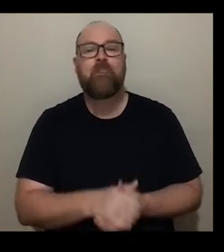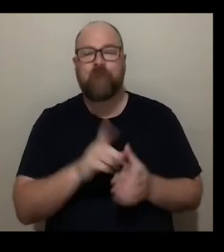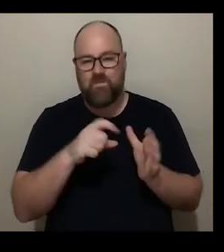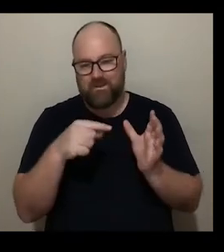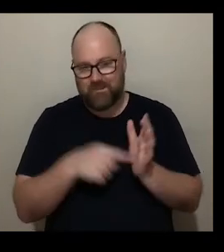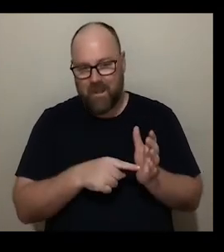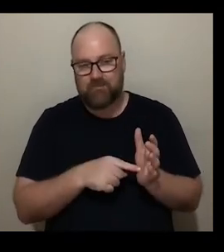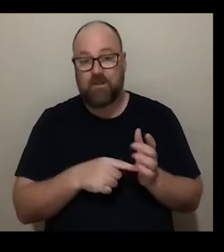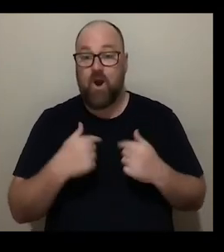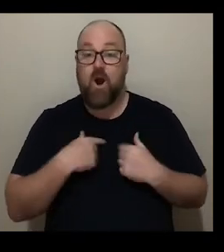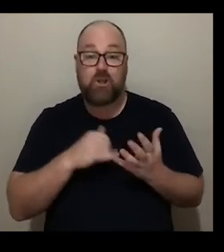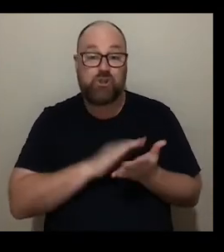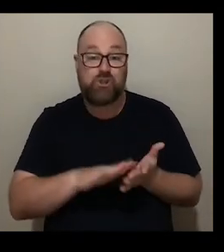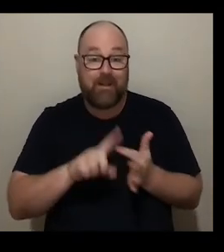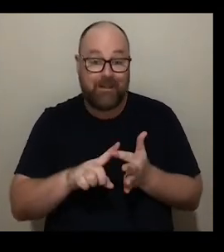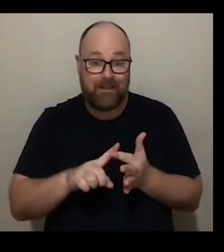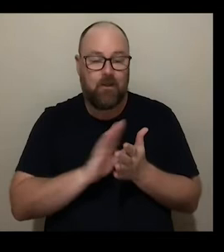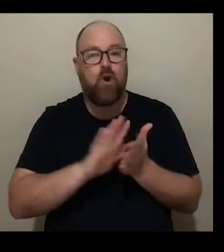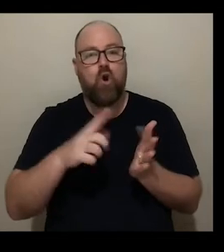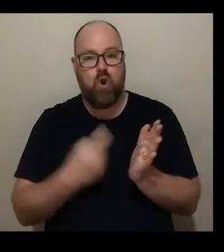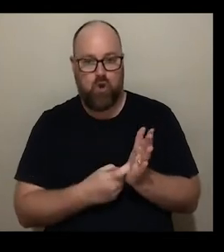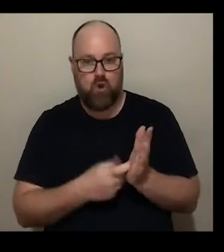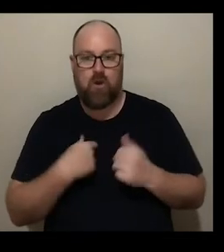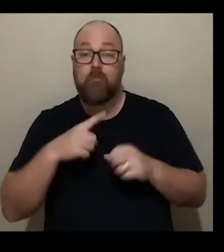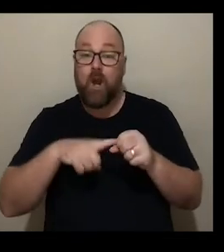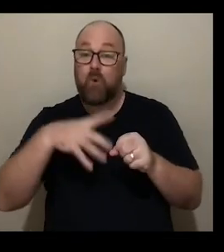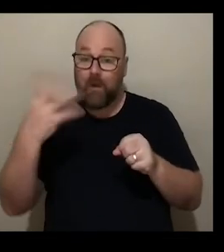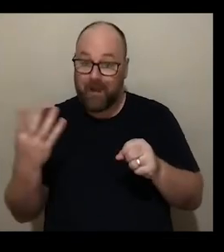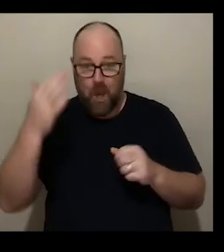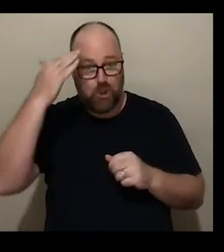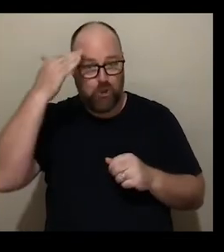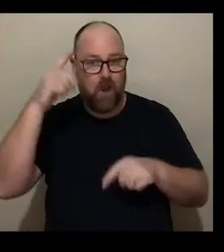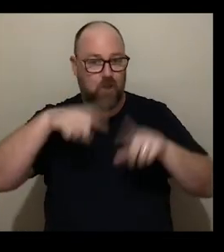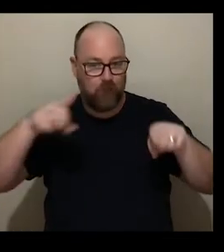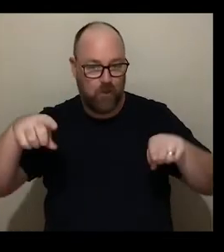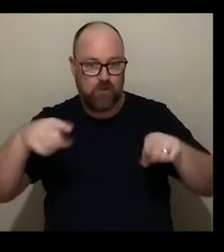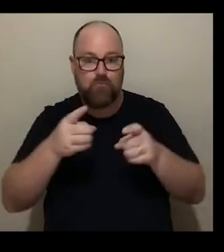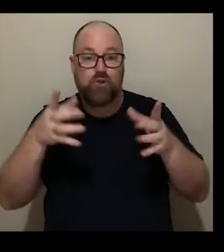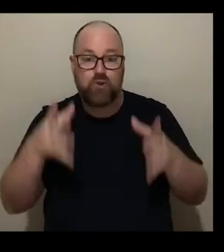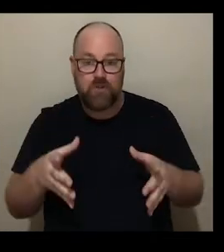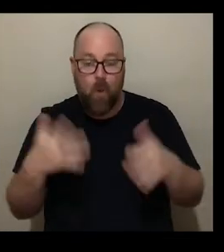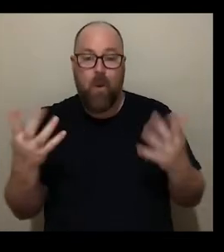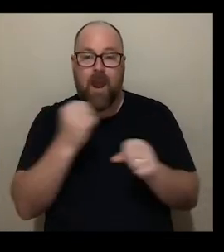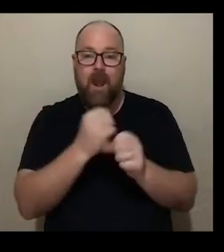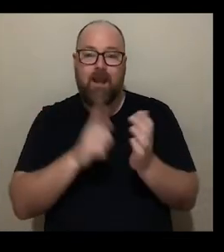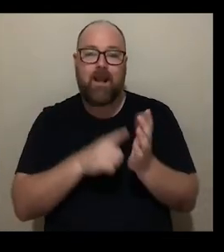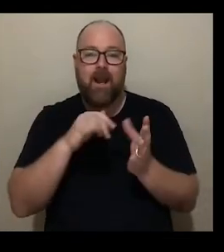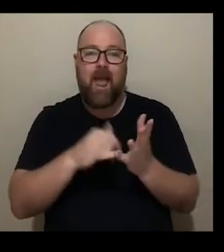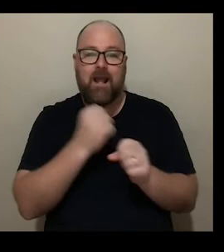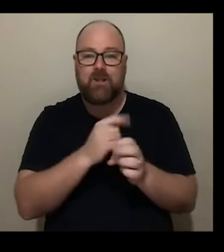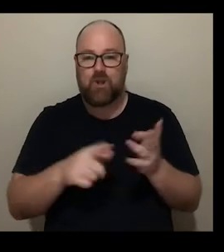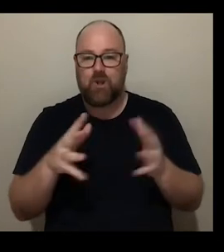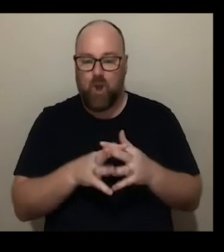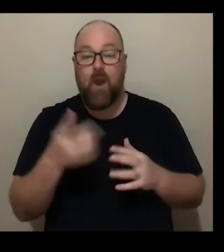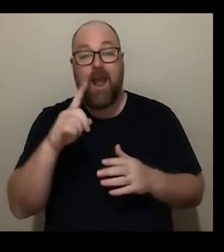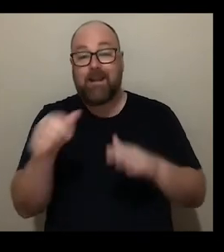name's Kat Sheridan my pronouns are she her I am a queer and neurodivergent producer based in Glasgow and the new senior